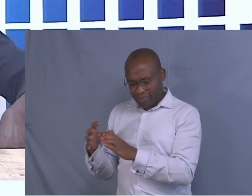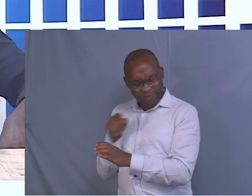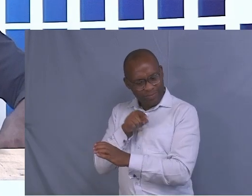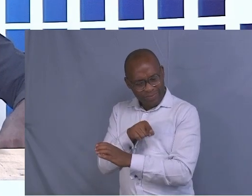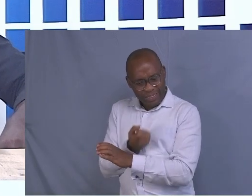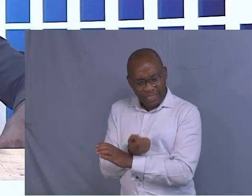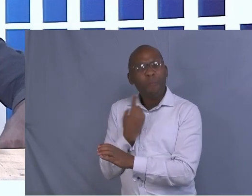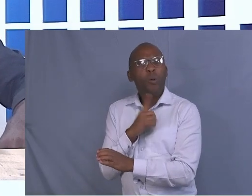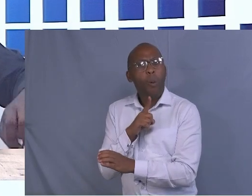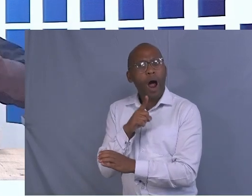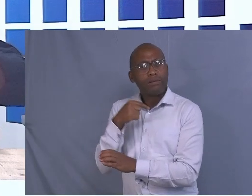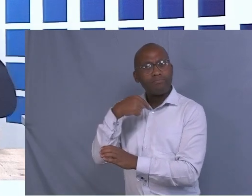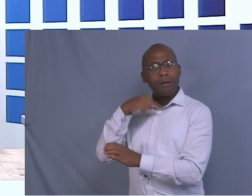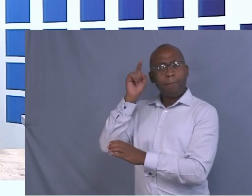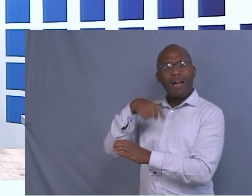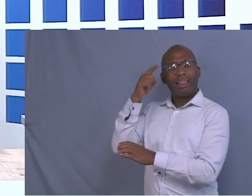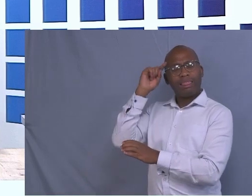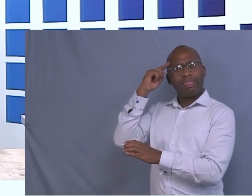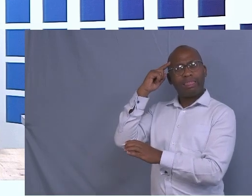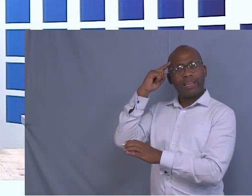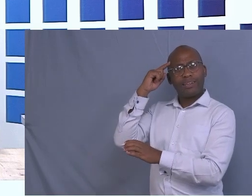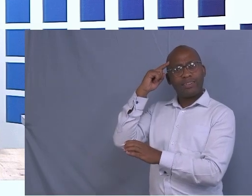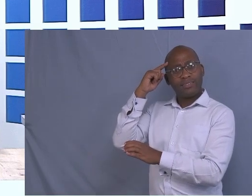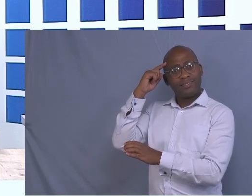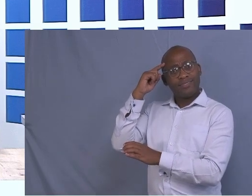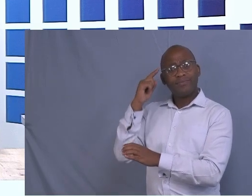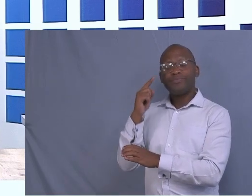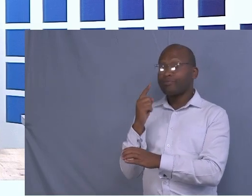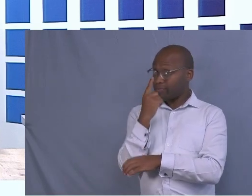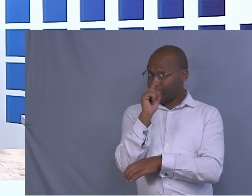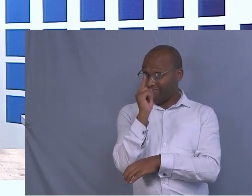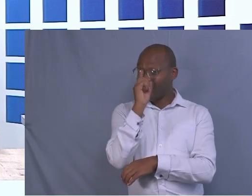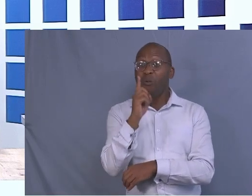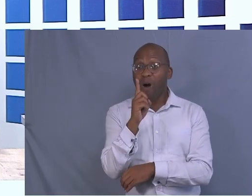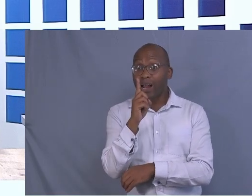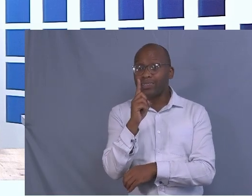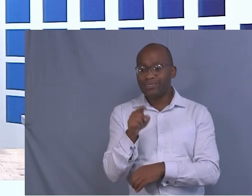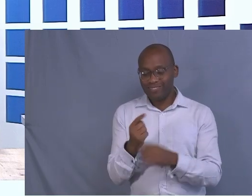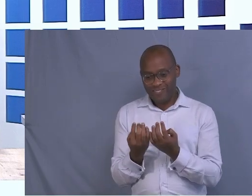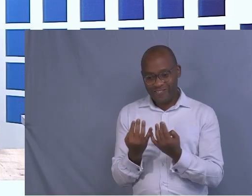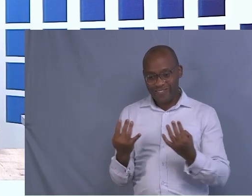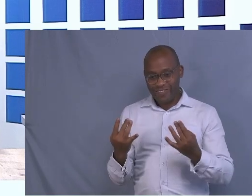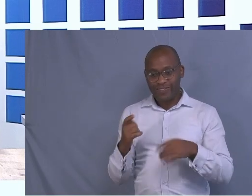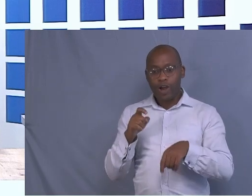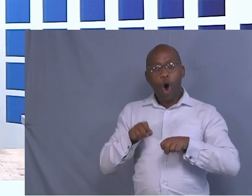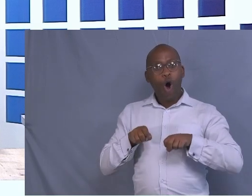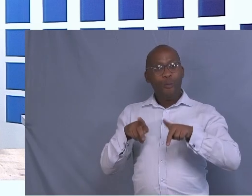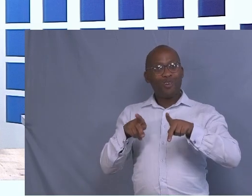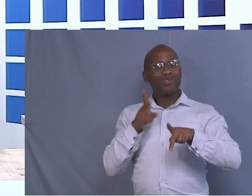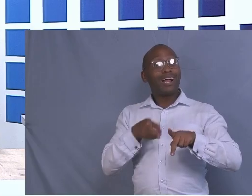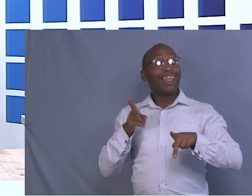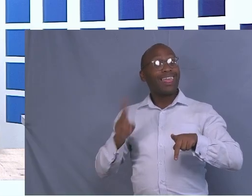Number one, there, it gives a pasture to grow in that first camp. Number two, it